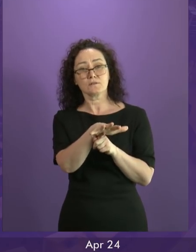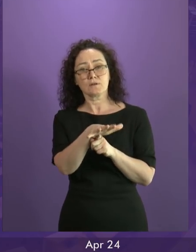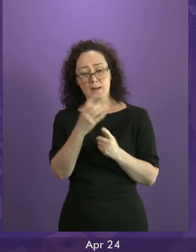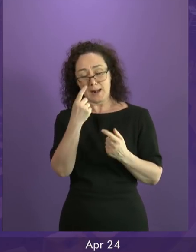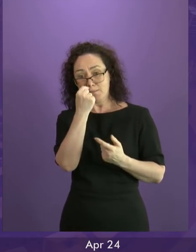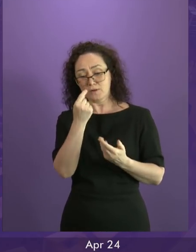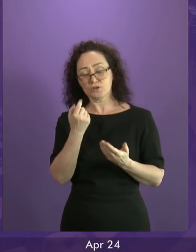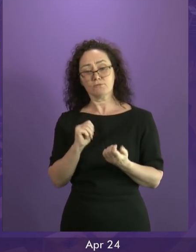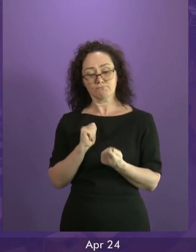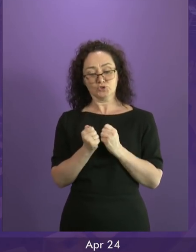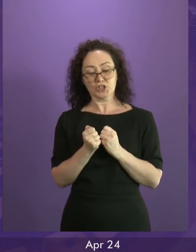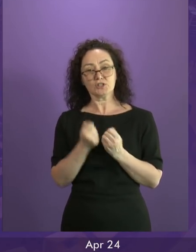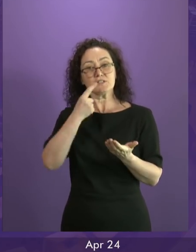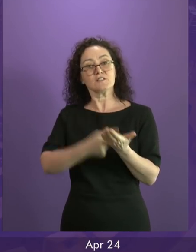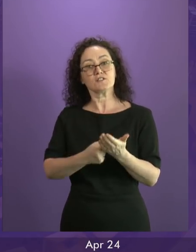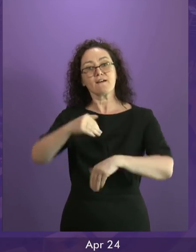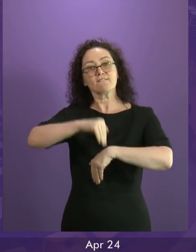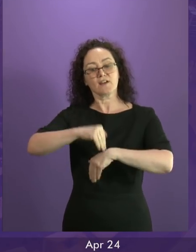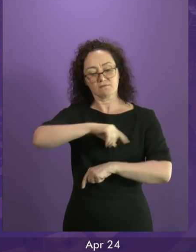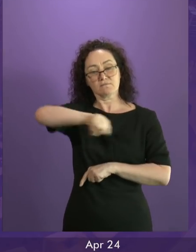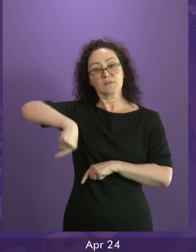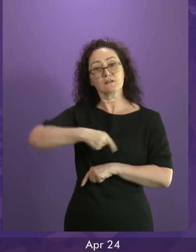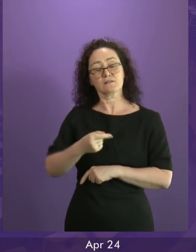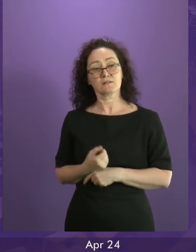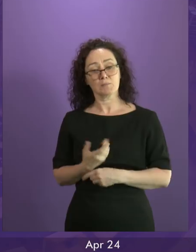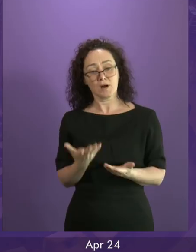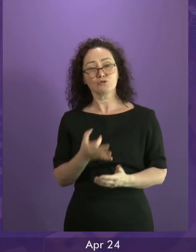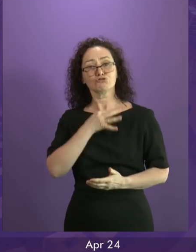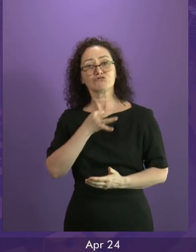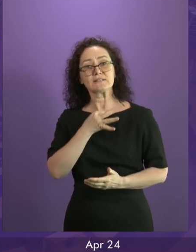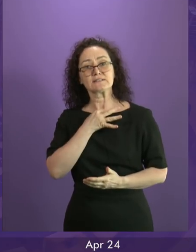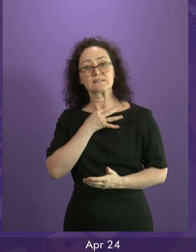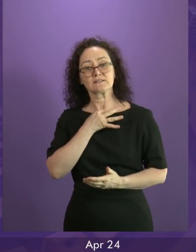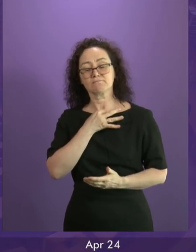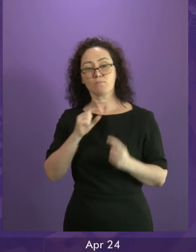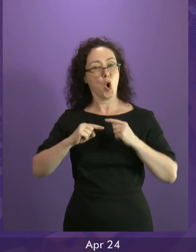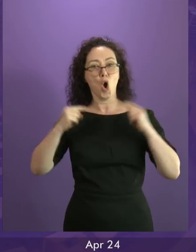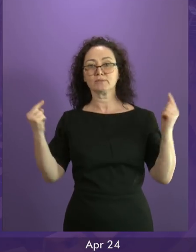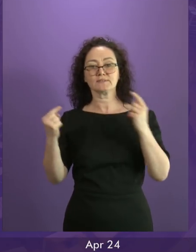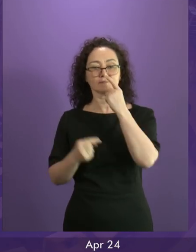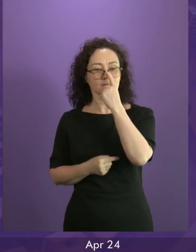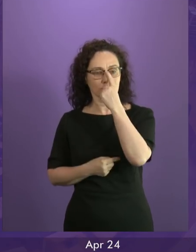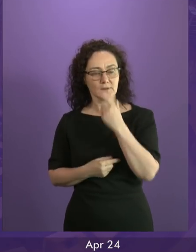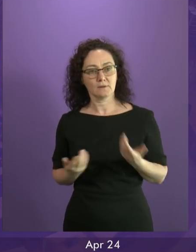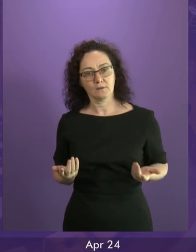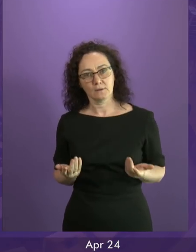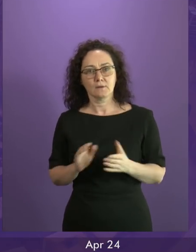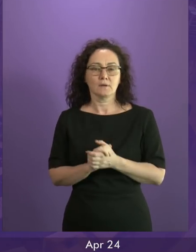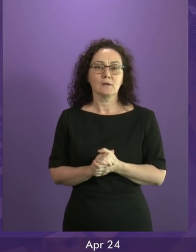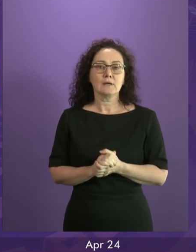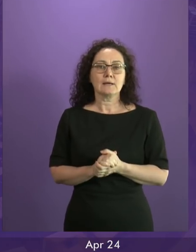is a risk of the reverse. As the UK scrambles to do trade deals with Donald Trump or whoever,